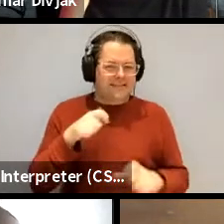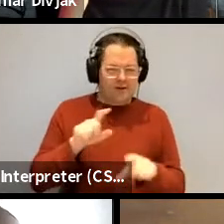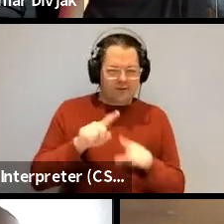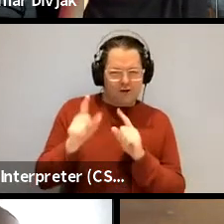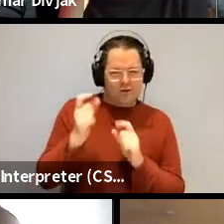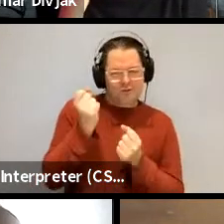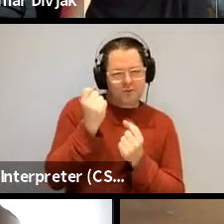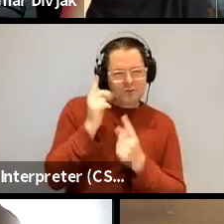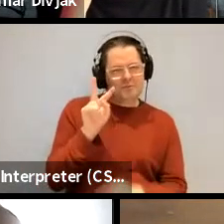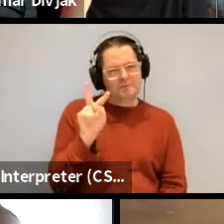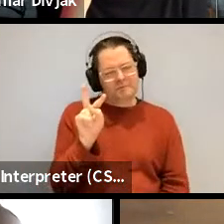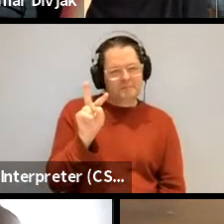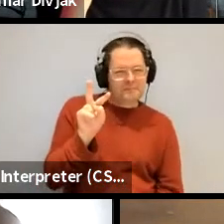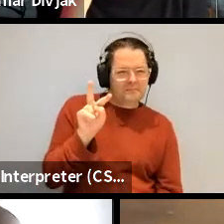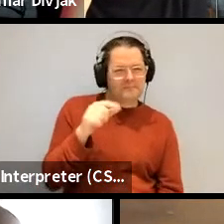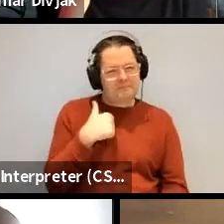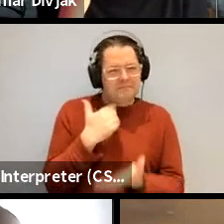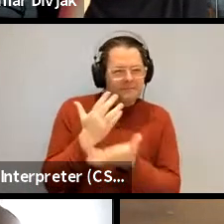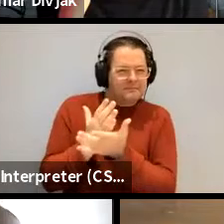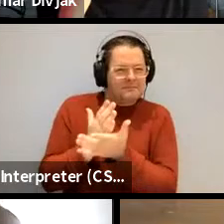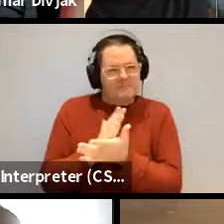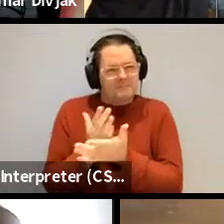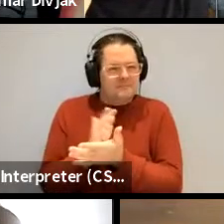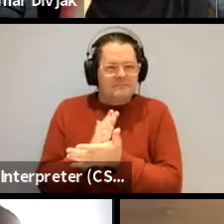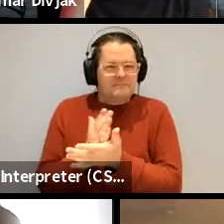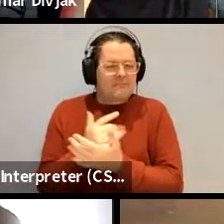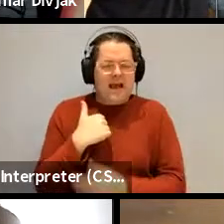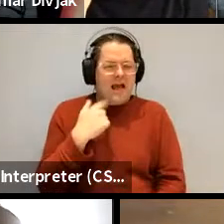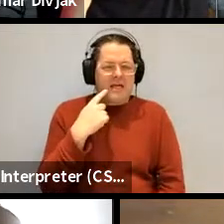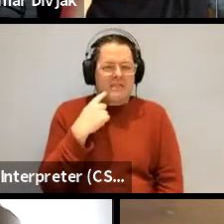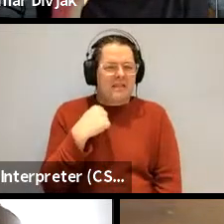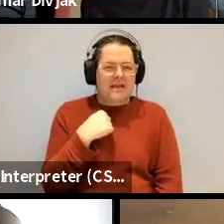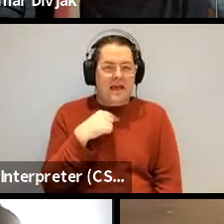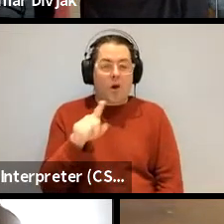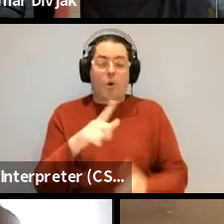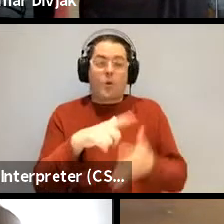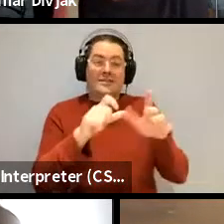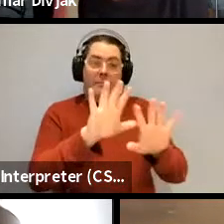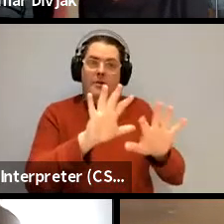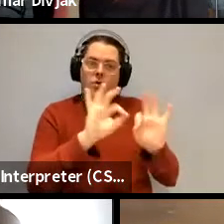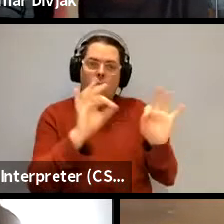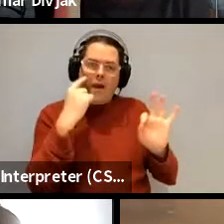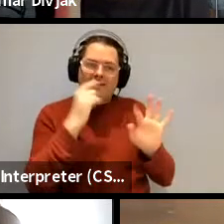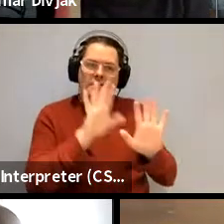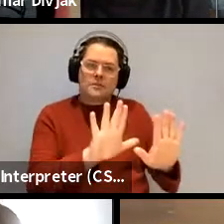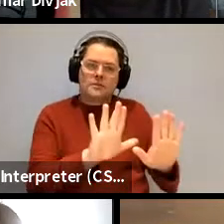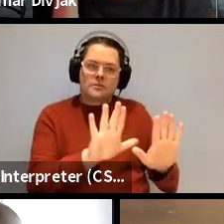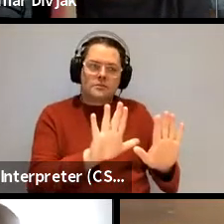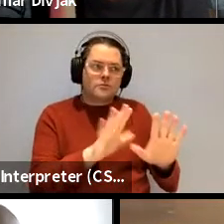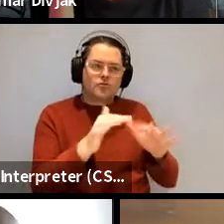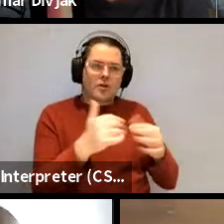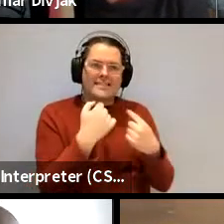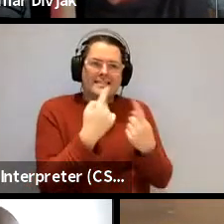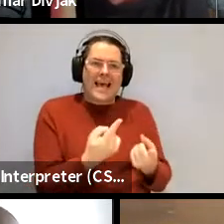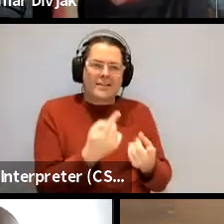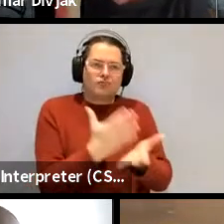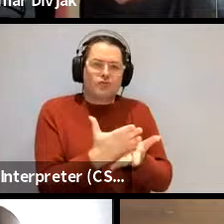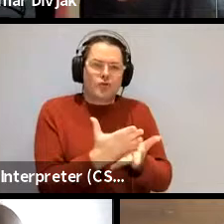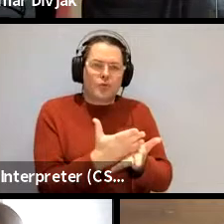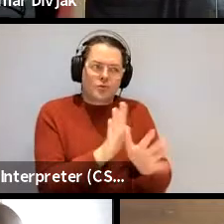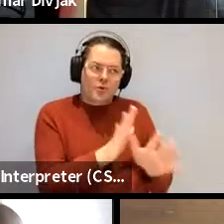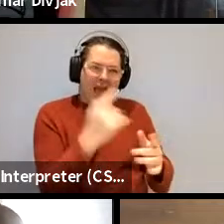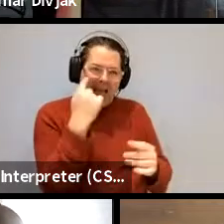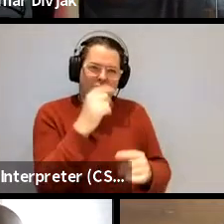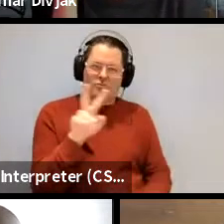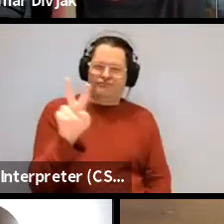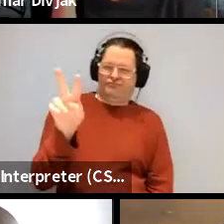to made i think that that it's uh well i didn't give you any evidence i just told you that it was true right and